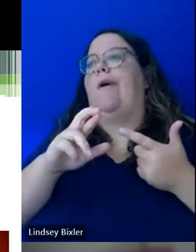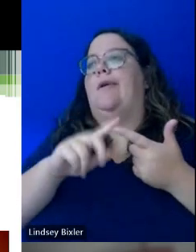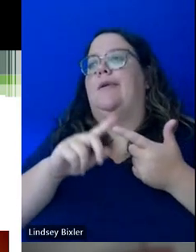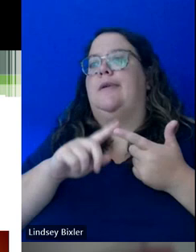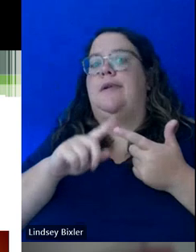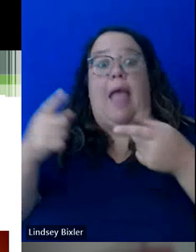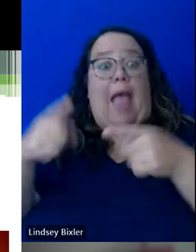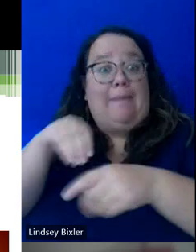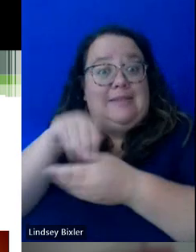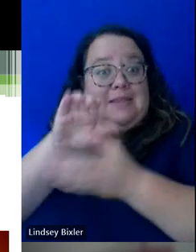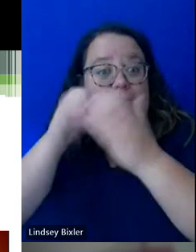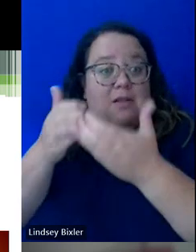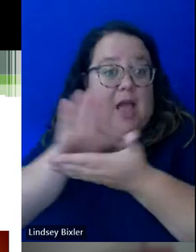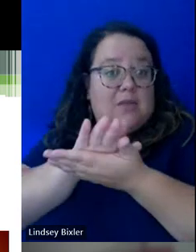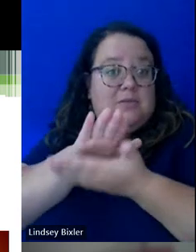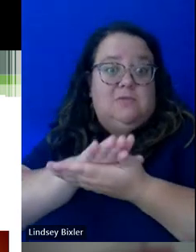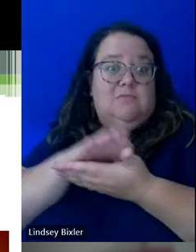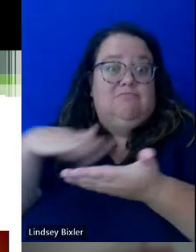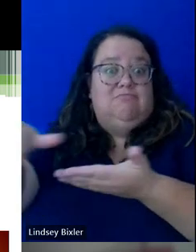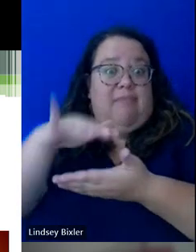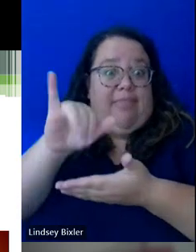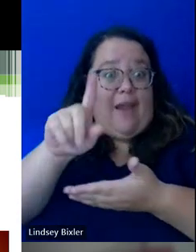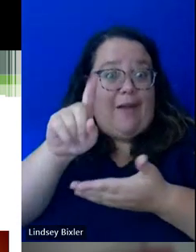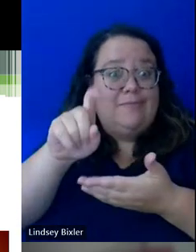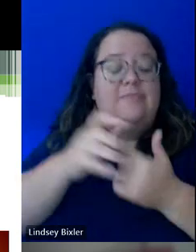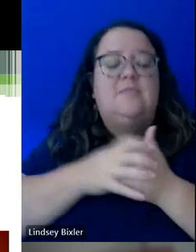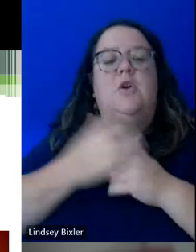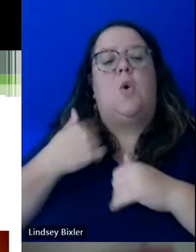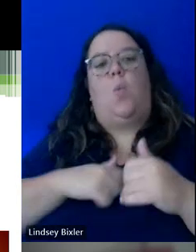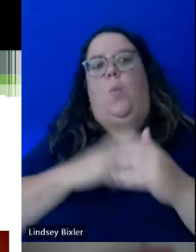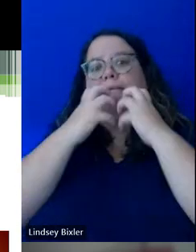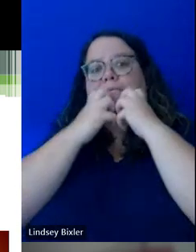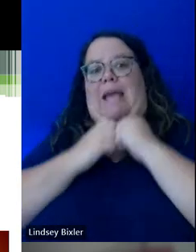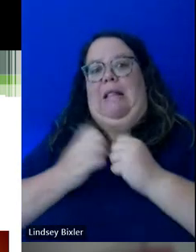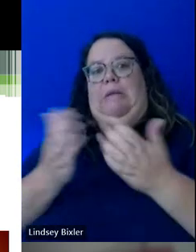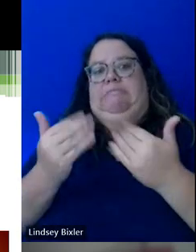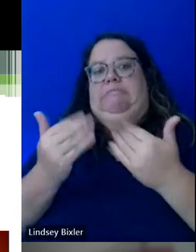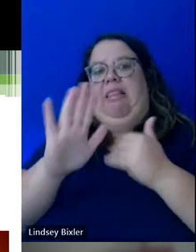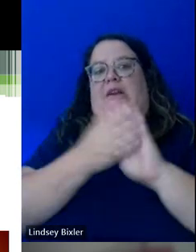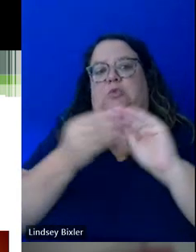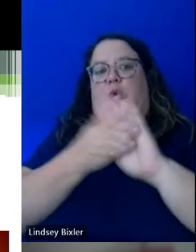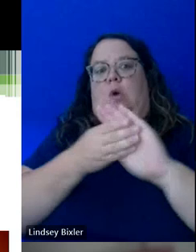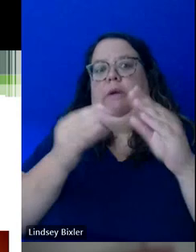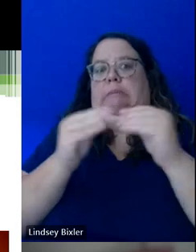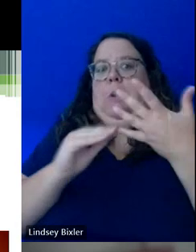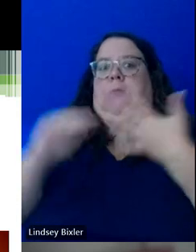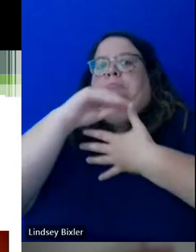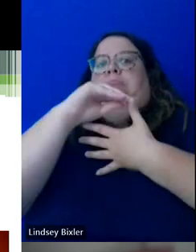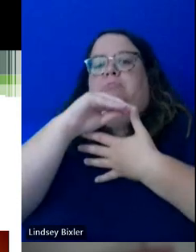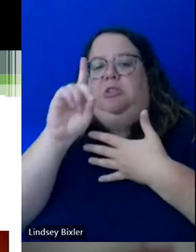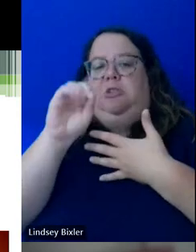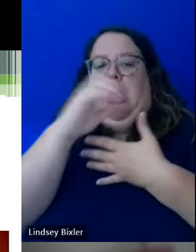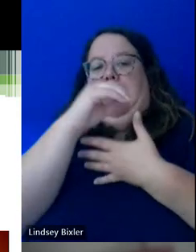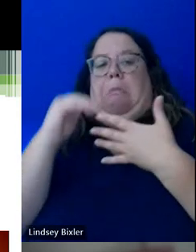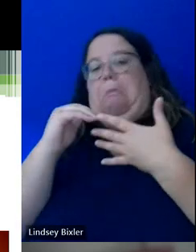academic setting? And so we we value the narrative, probably a little bit higher than we do documentation.